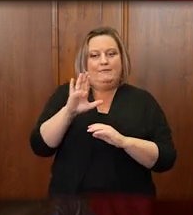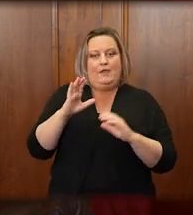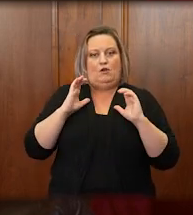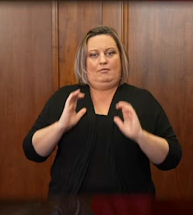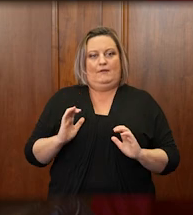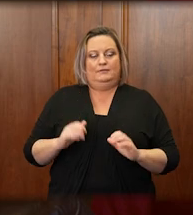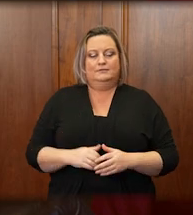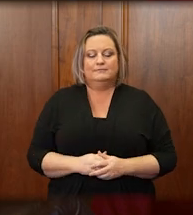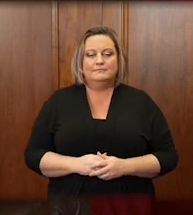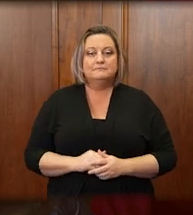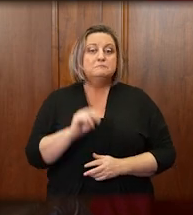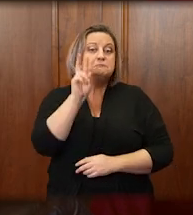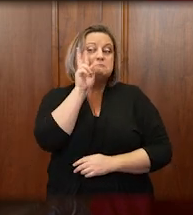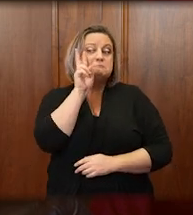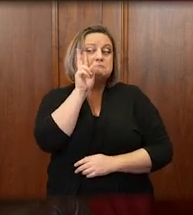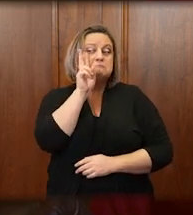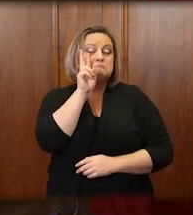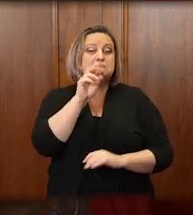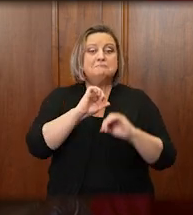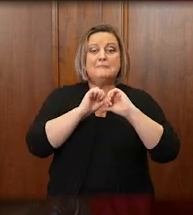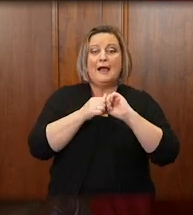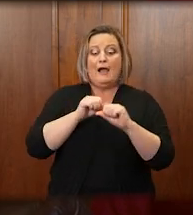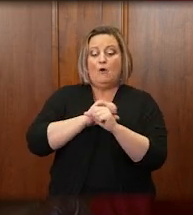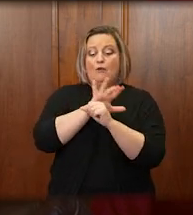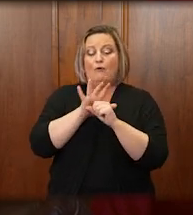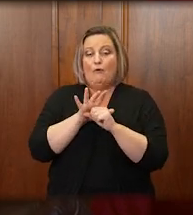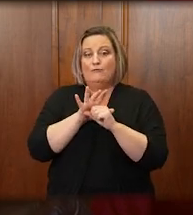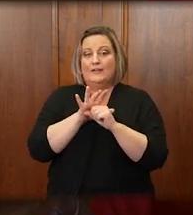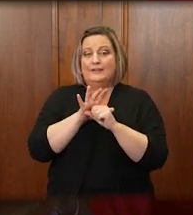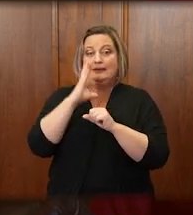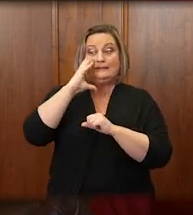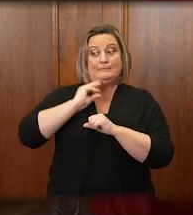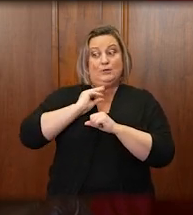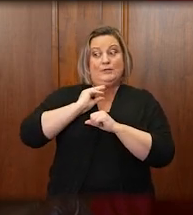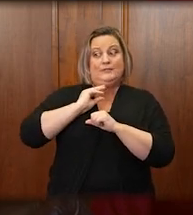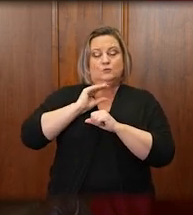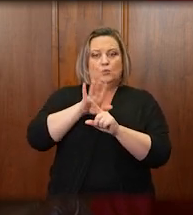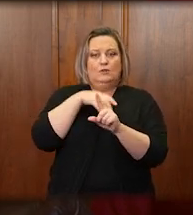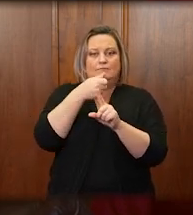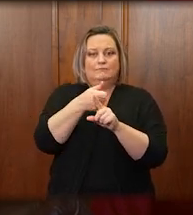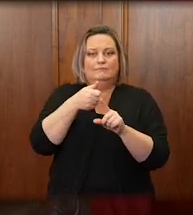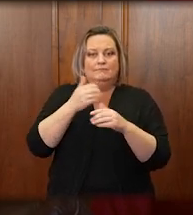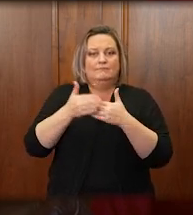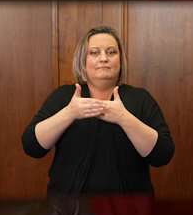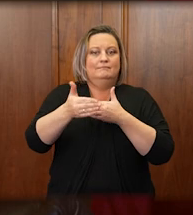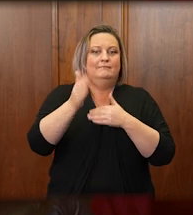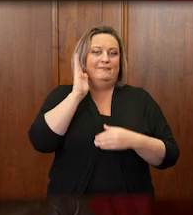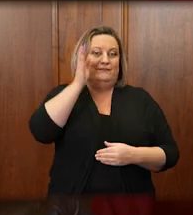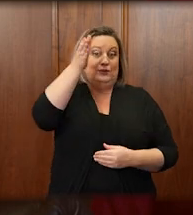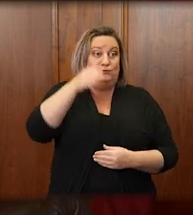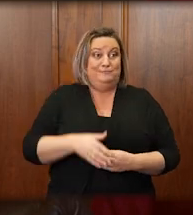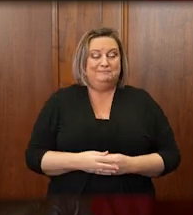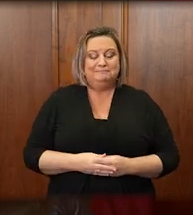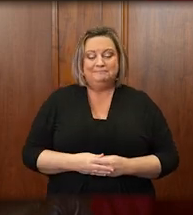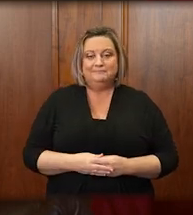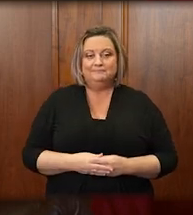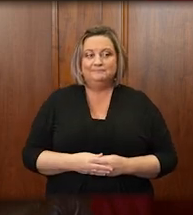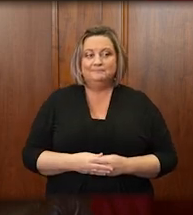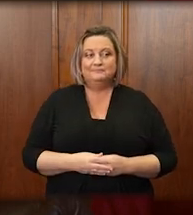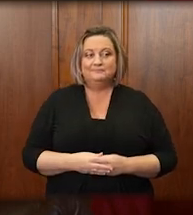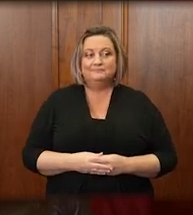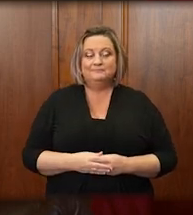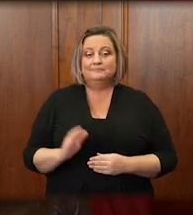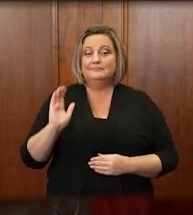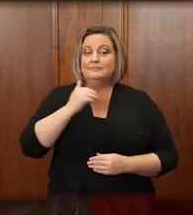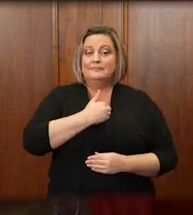We will see how the COVID experience impacts our future in that regard. In any event, we are up to date on our